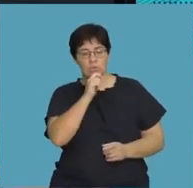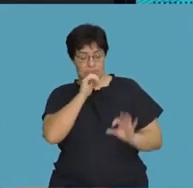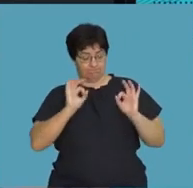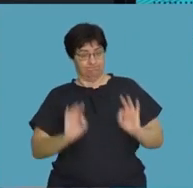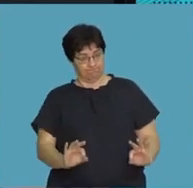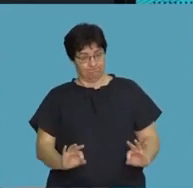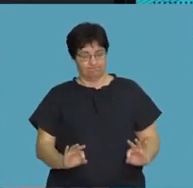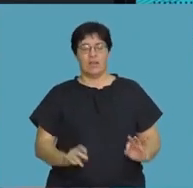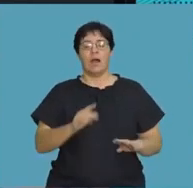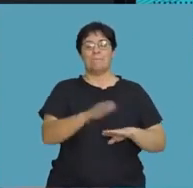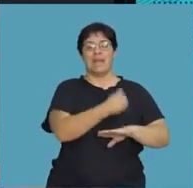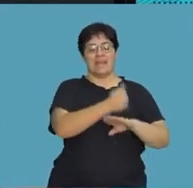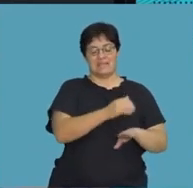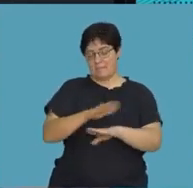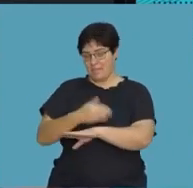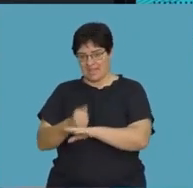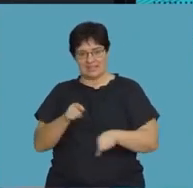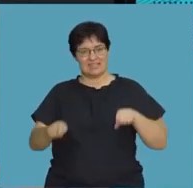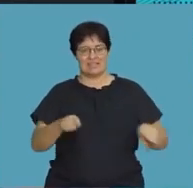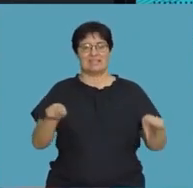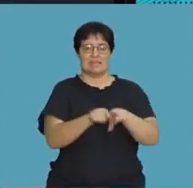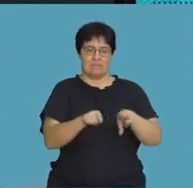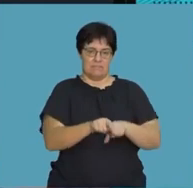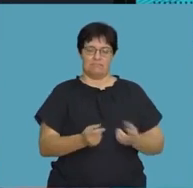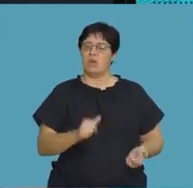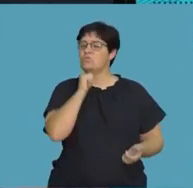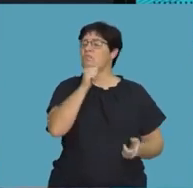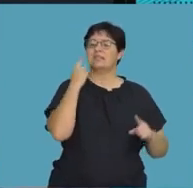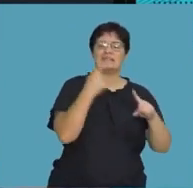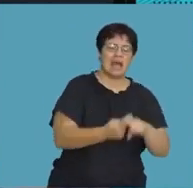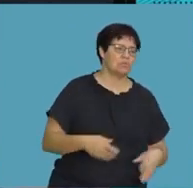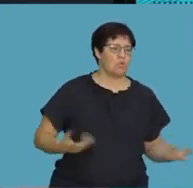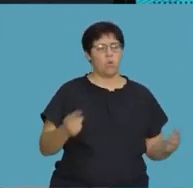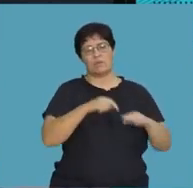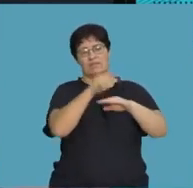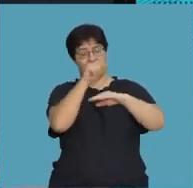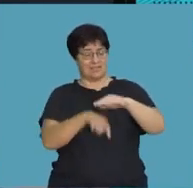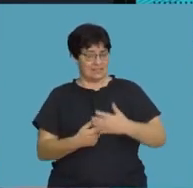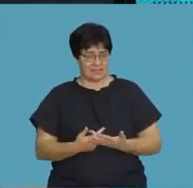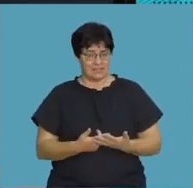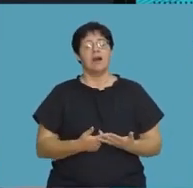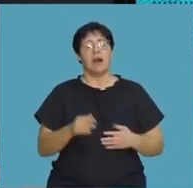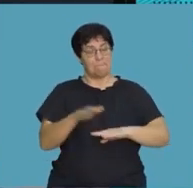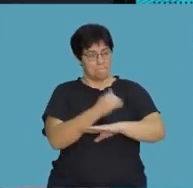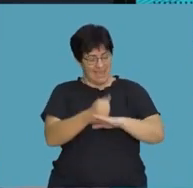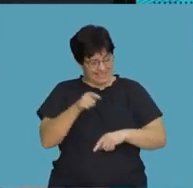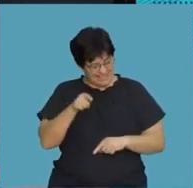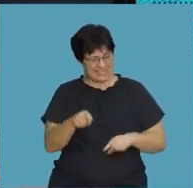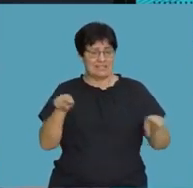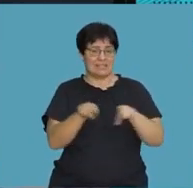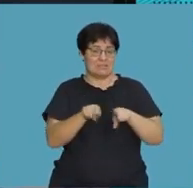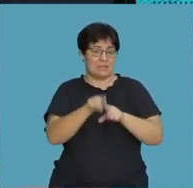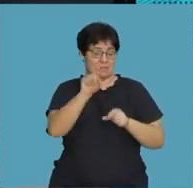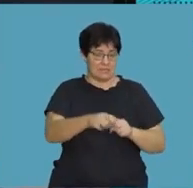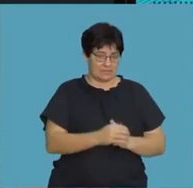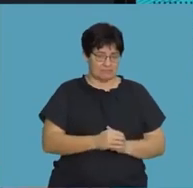use them properly, the basis needs to be the same. Whether it's multiplication or division, the basis definitely need to be the